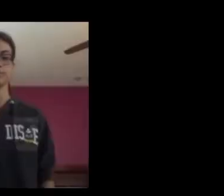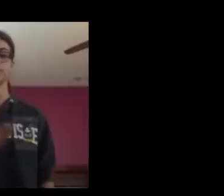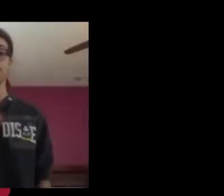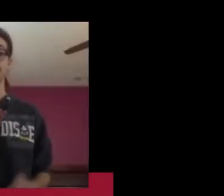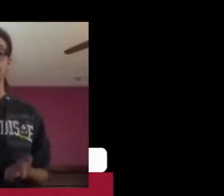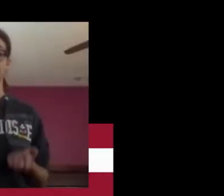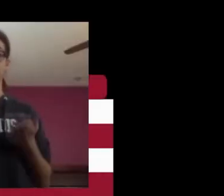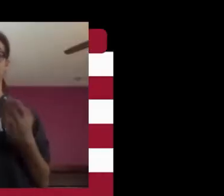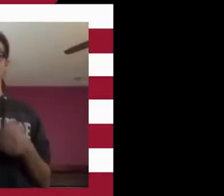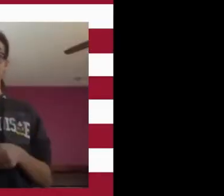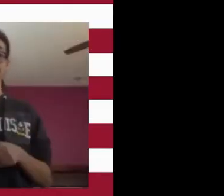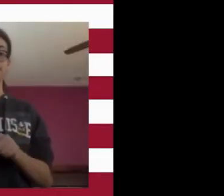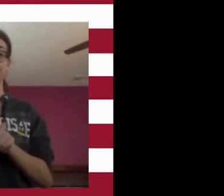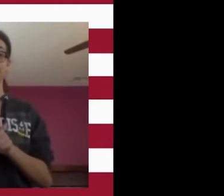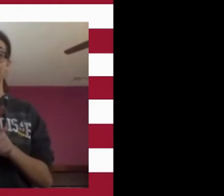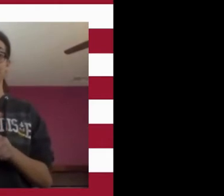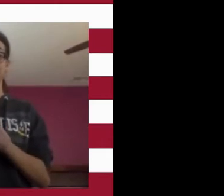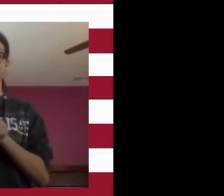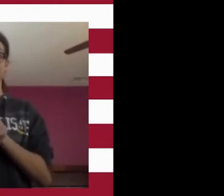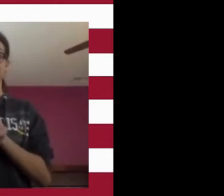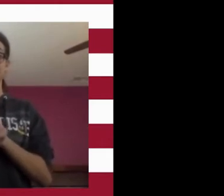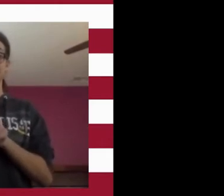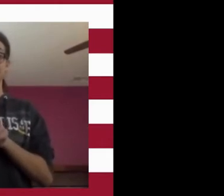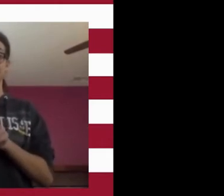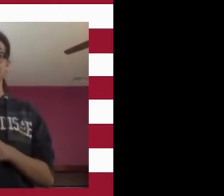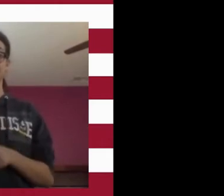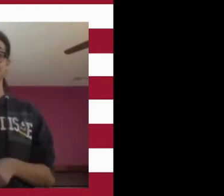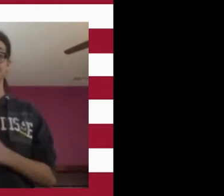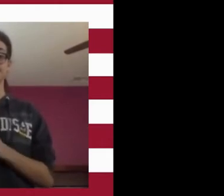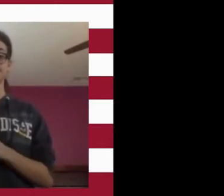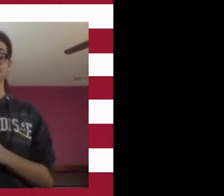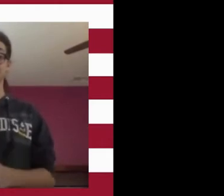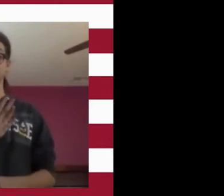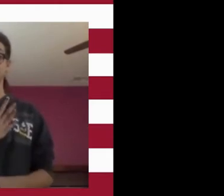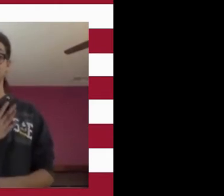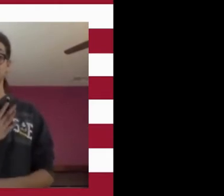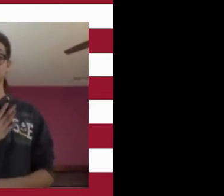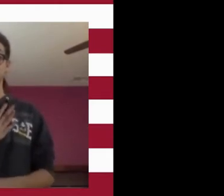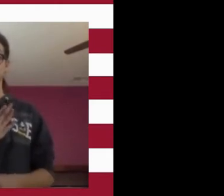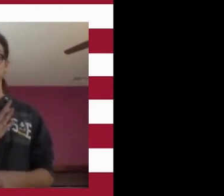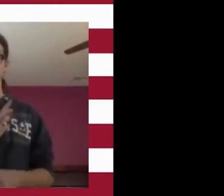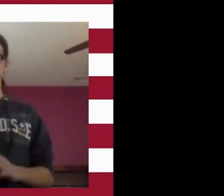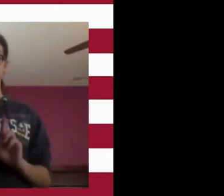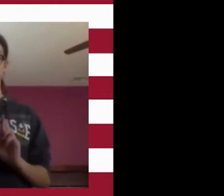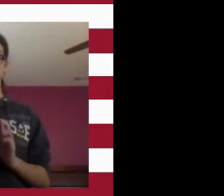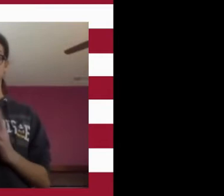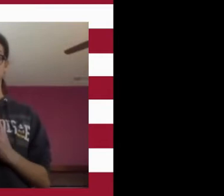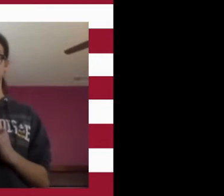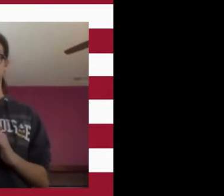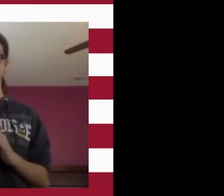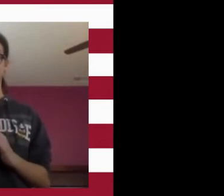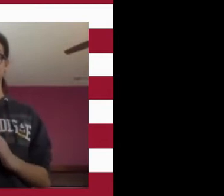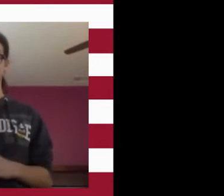Please rise for the pledge of allegiance. Put your right hand over your heart. Ready?